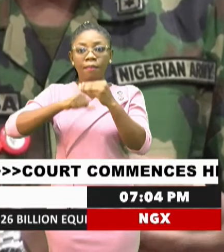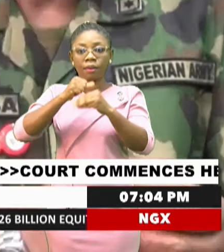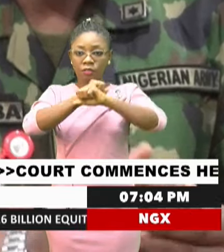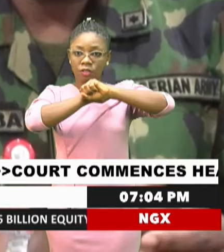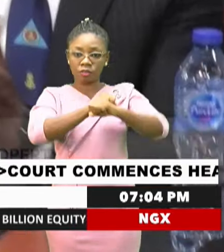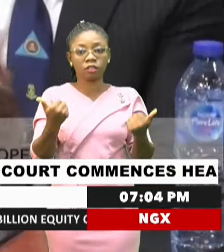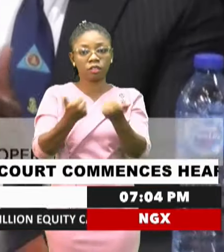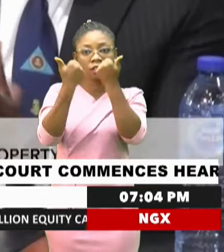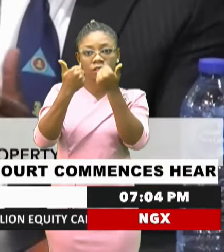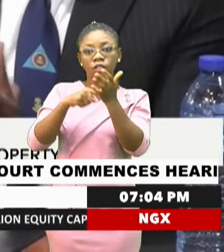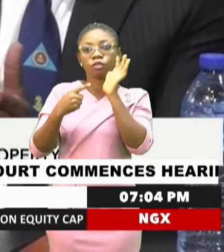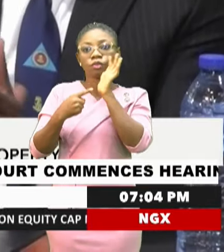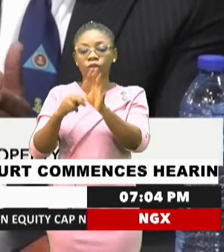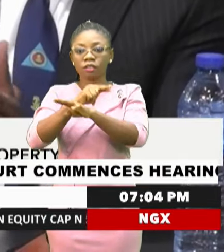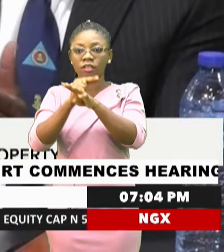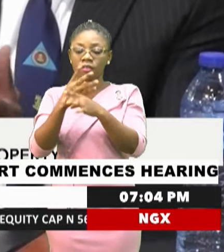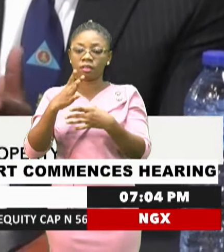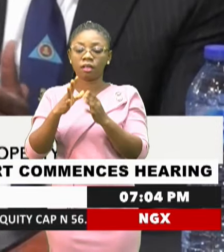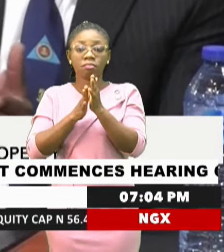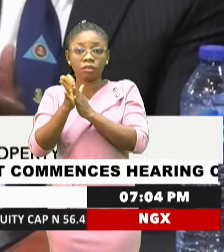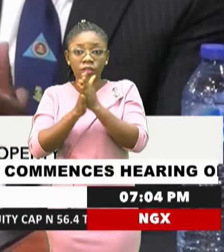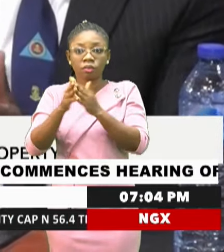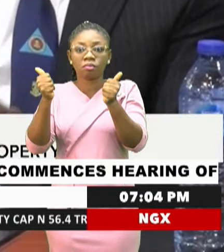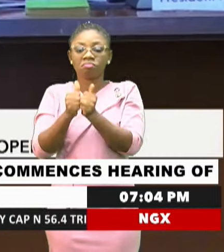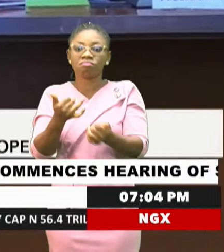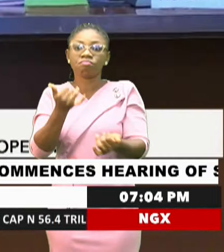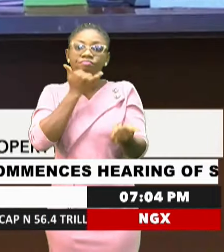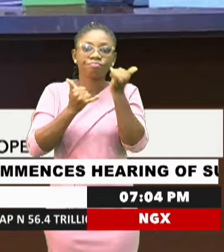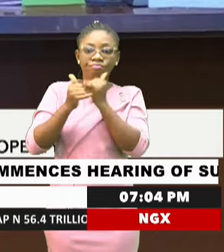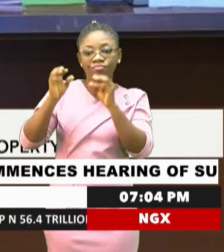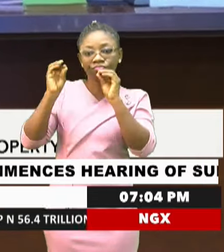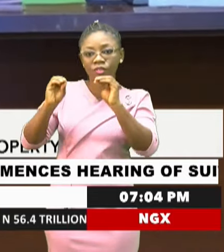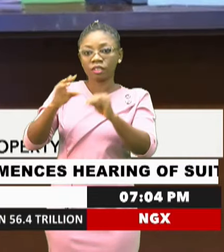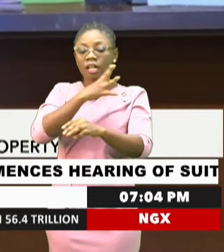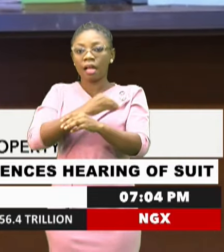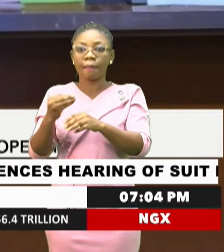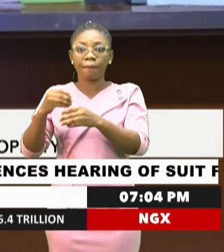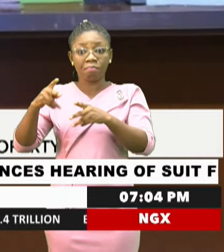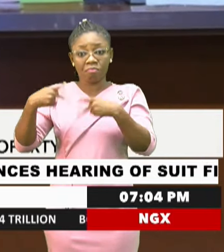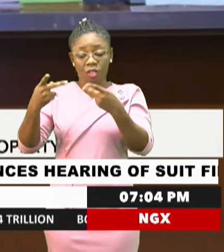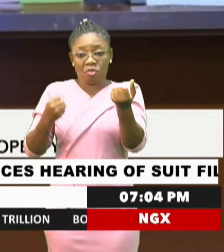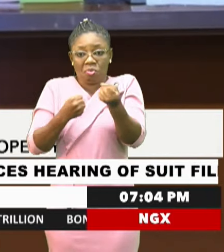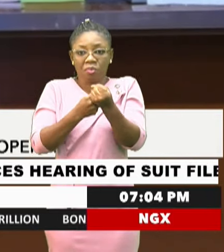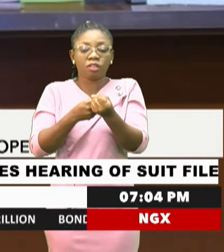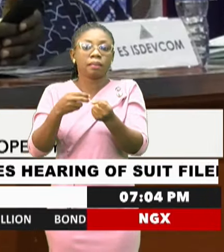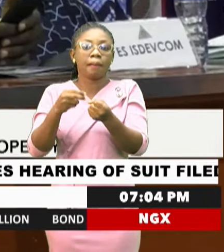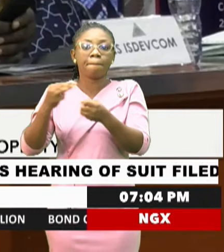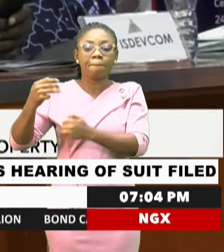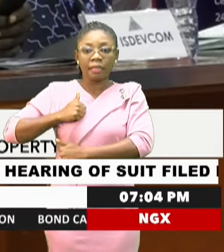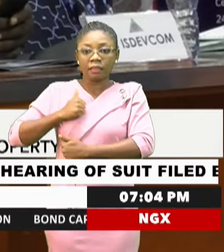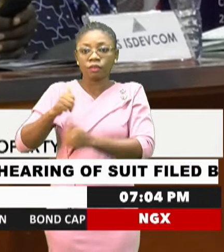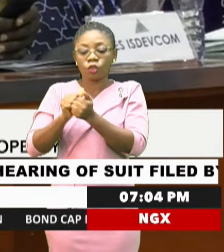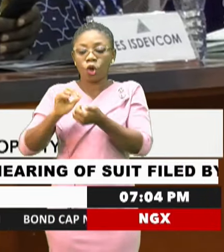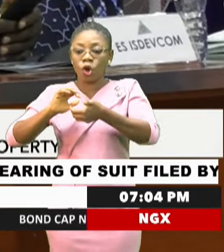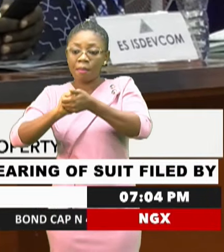national interest in communication with our propaganda, and defined roles of the citizens in supporting the military as collaborative efforts will